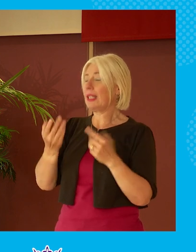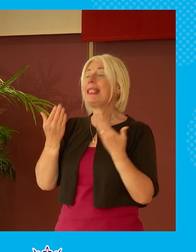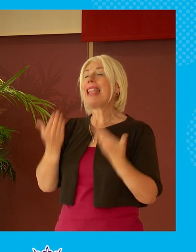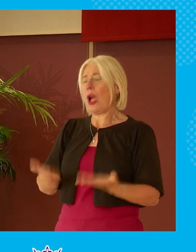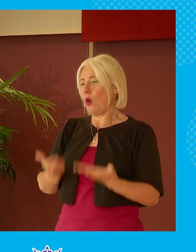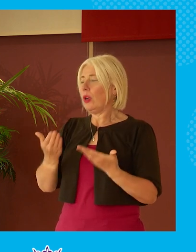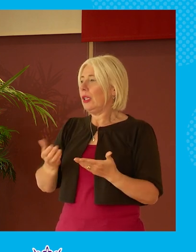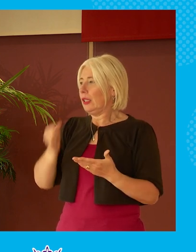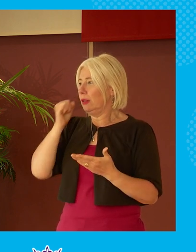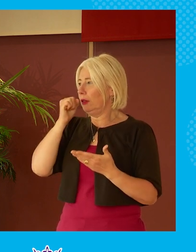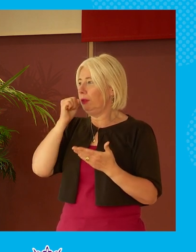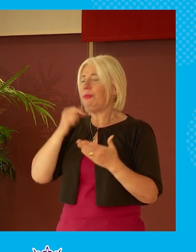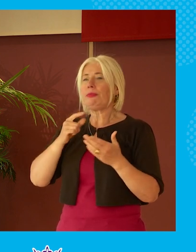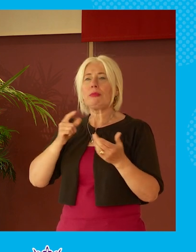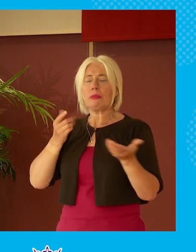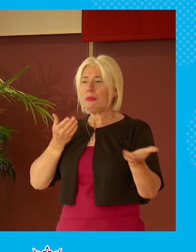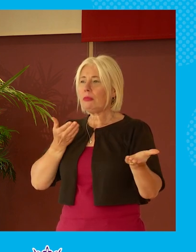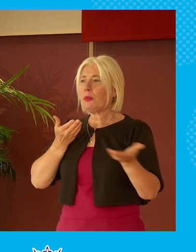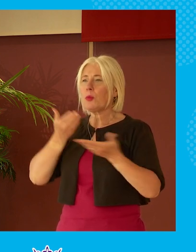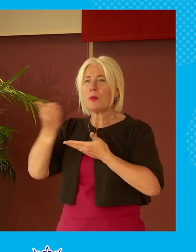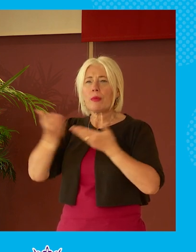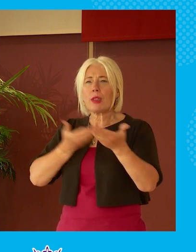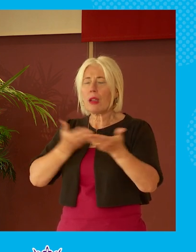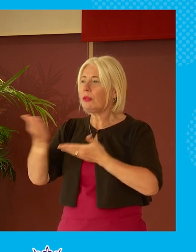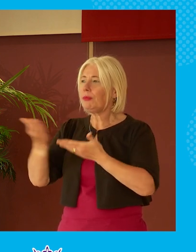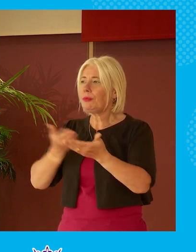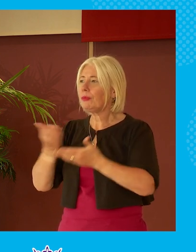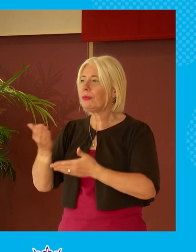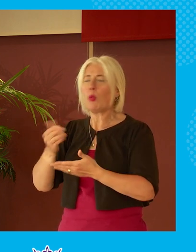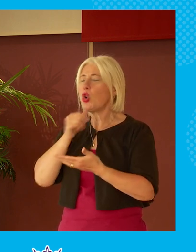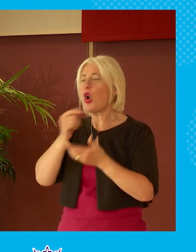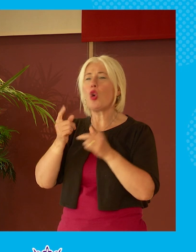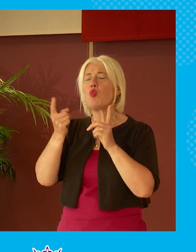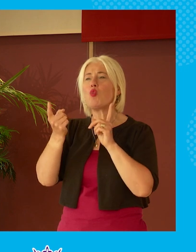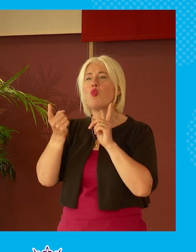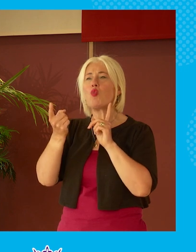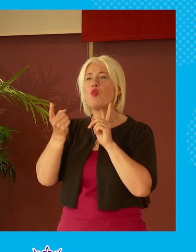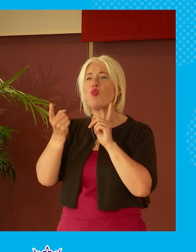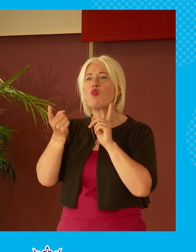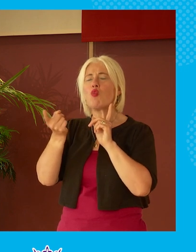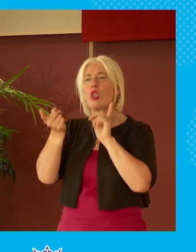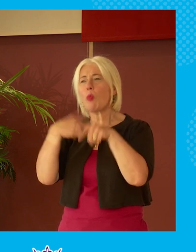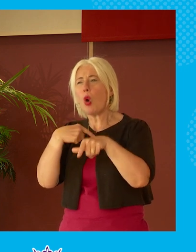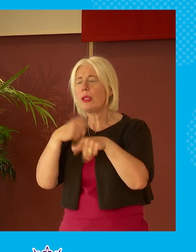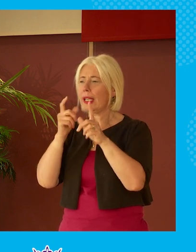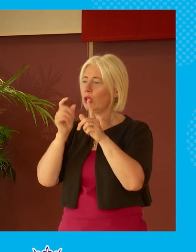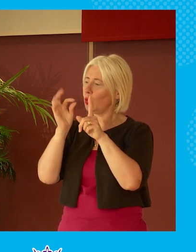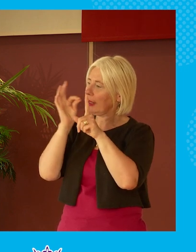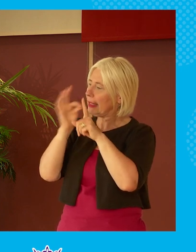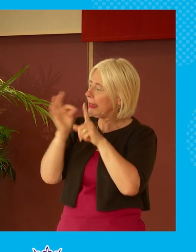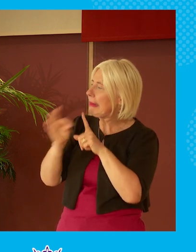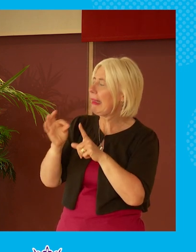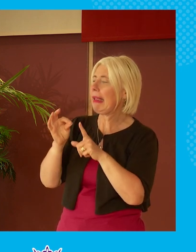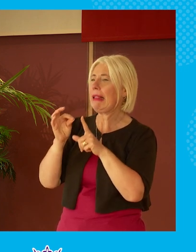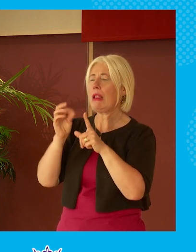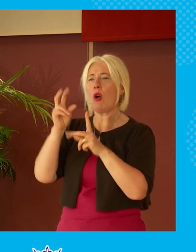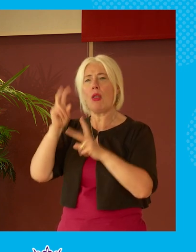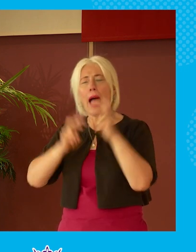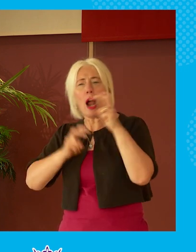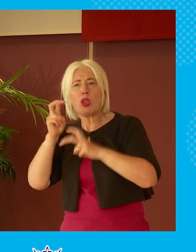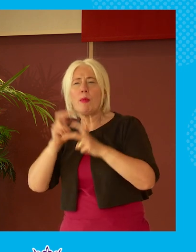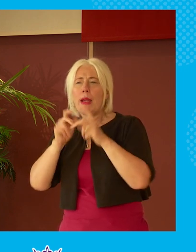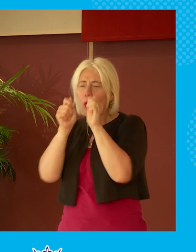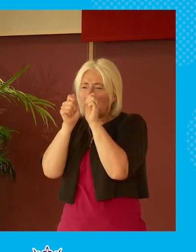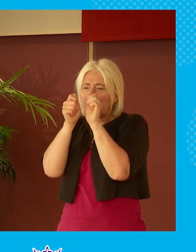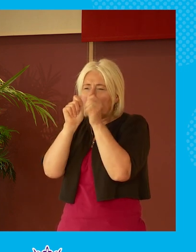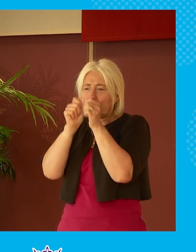are about the exchanges of preconceived ideas as opposed to responding to the nuance or the detail of the argument that's being being